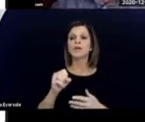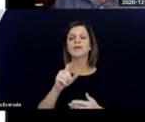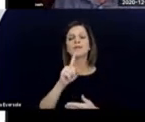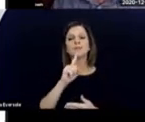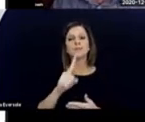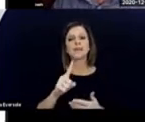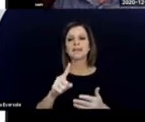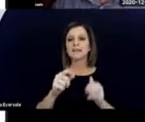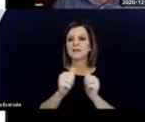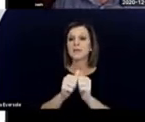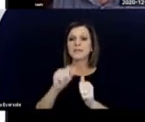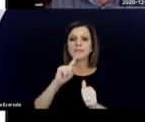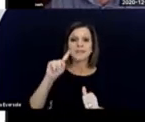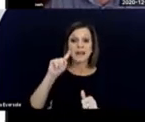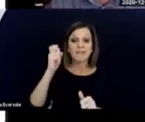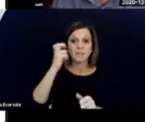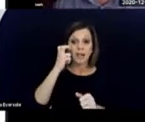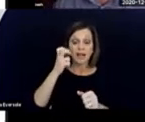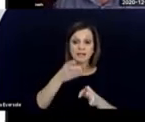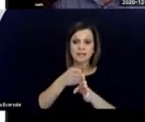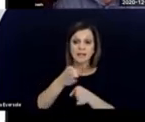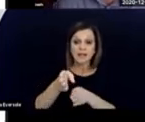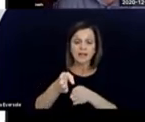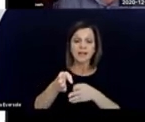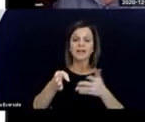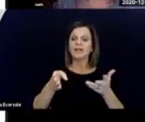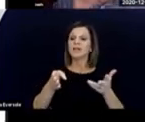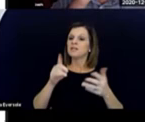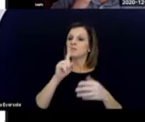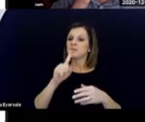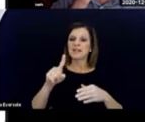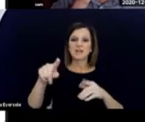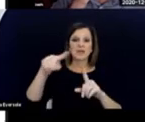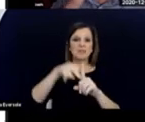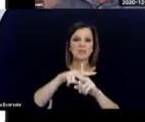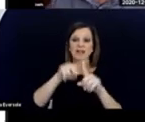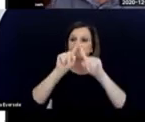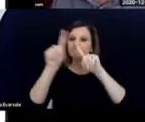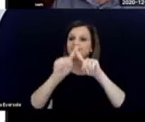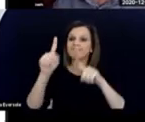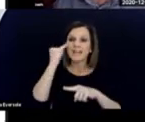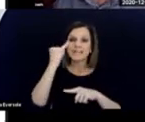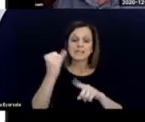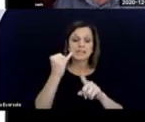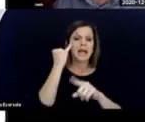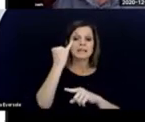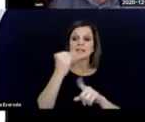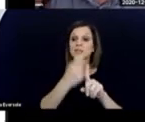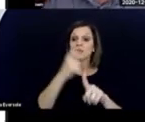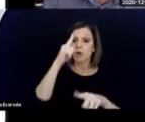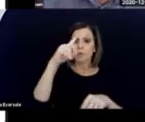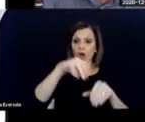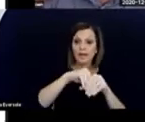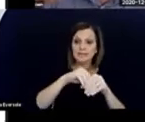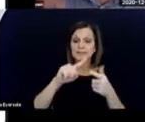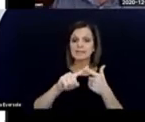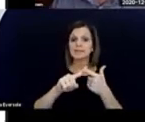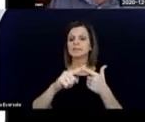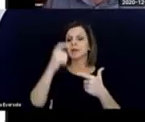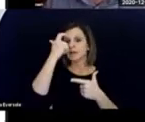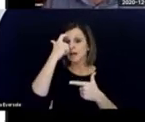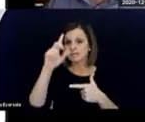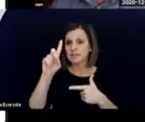will bring in ideas from autism, cognitive disability, orthopedic disabilities, from the physical